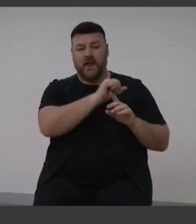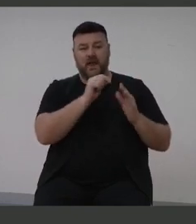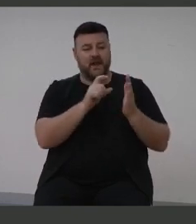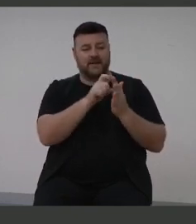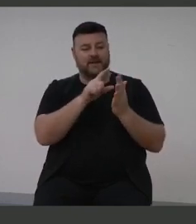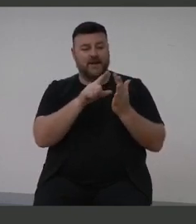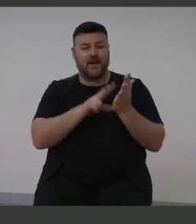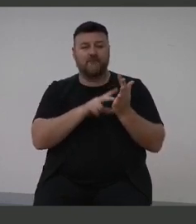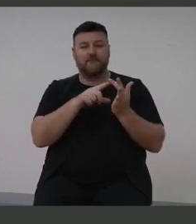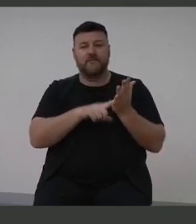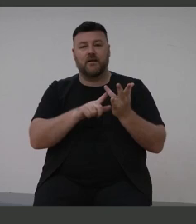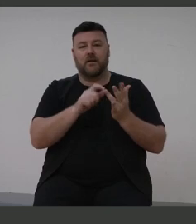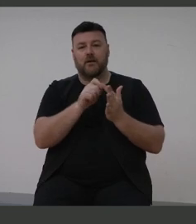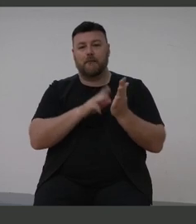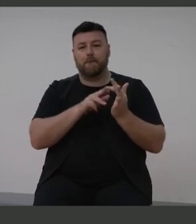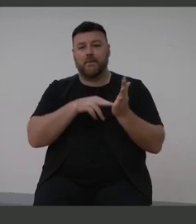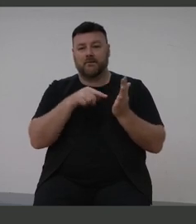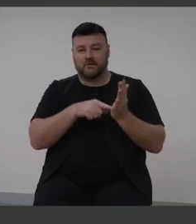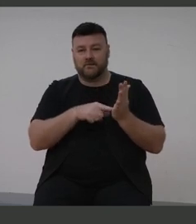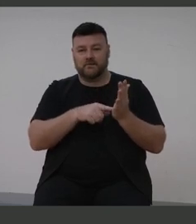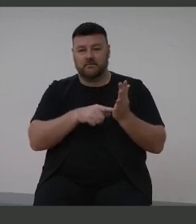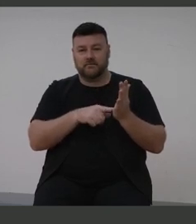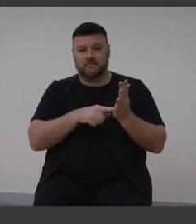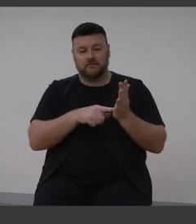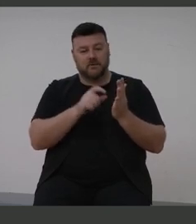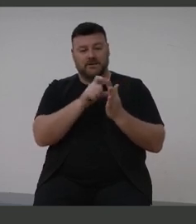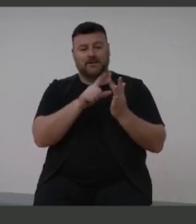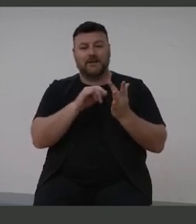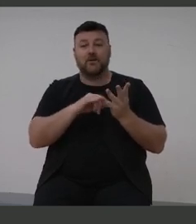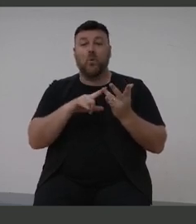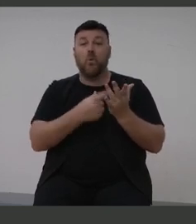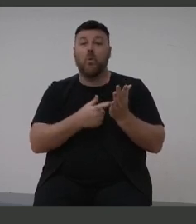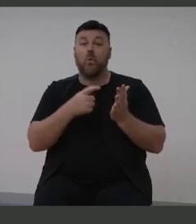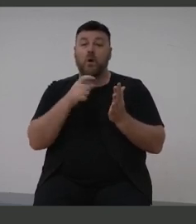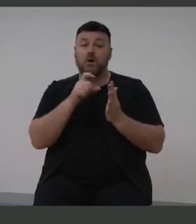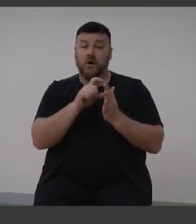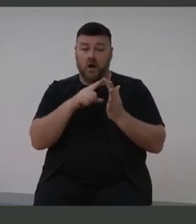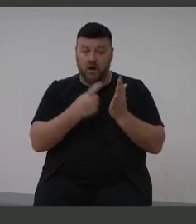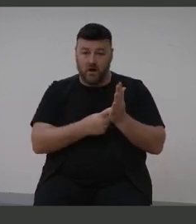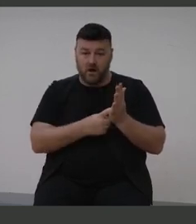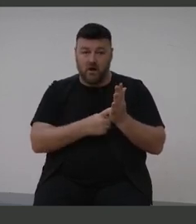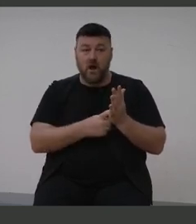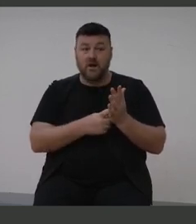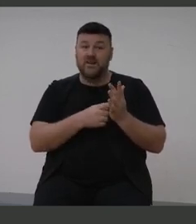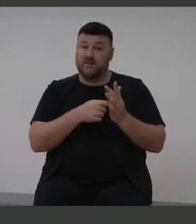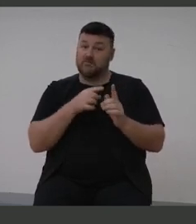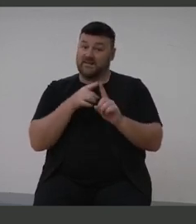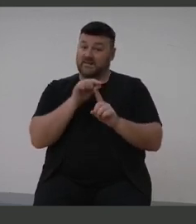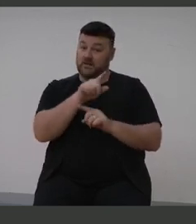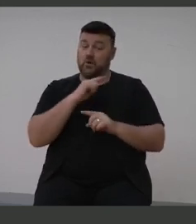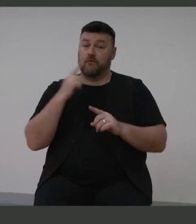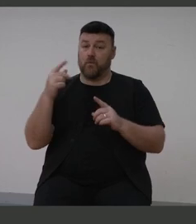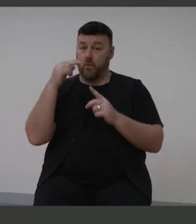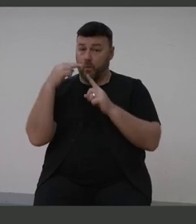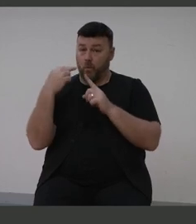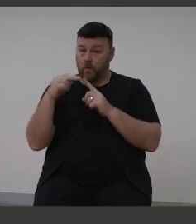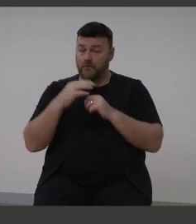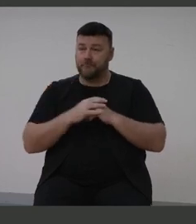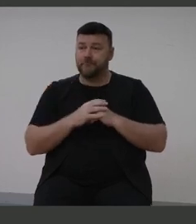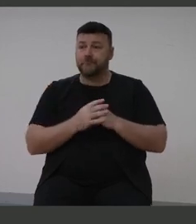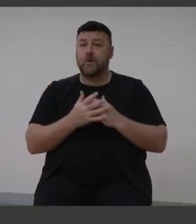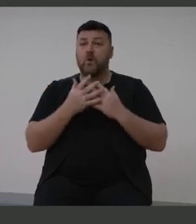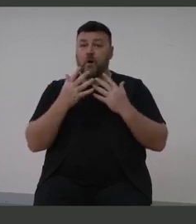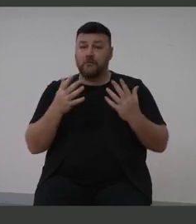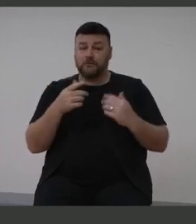a significant number of assessments for children with autism spectrum disorder. I can tell you that on so many occasions